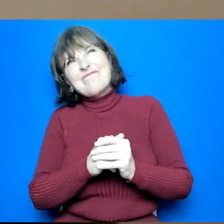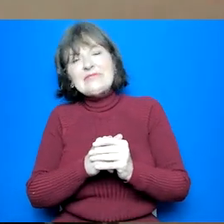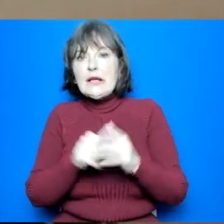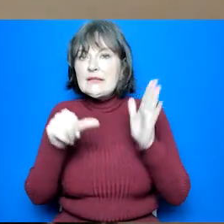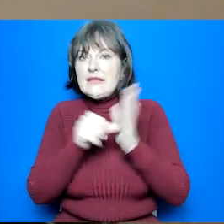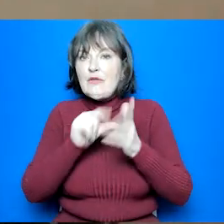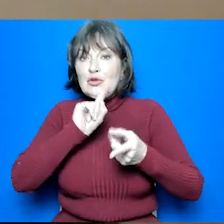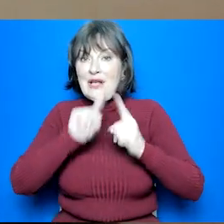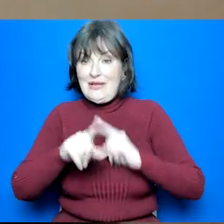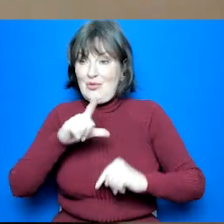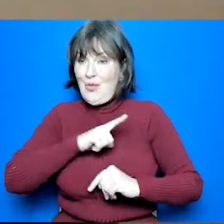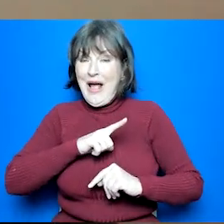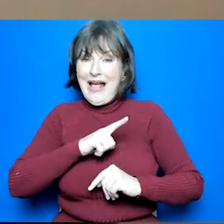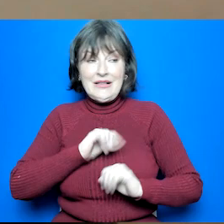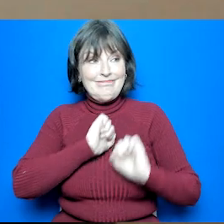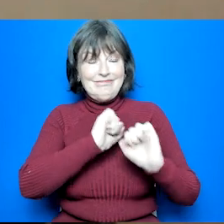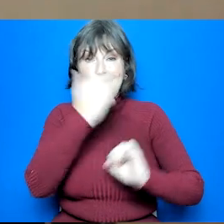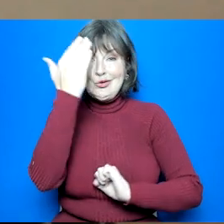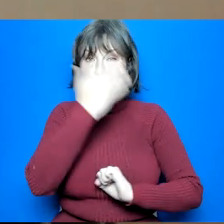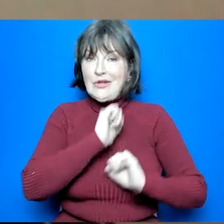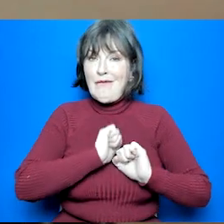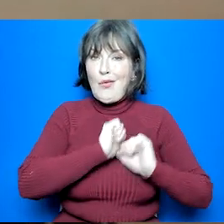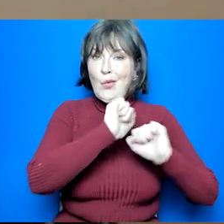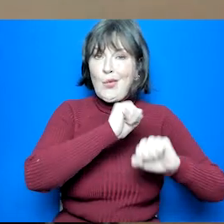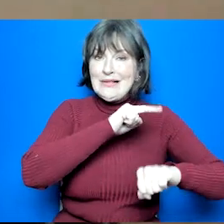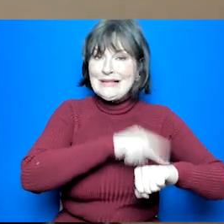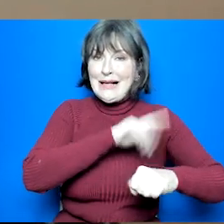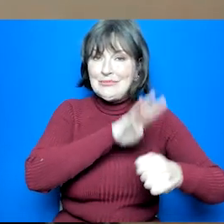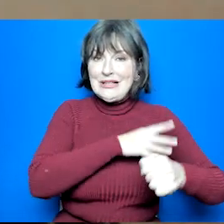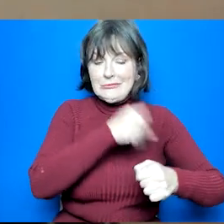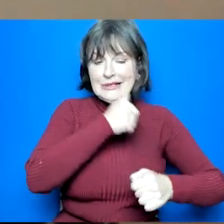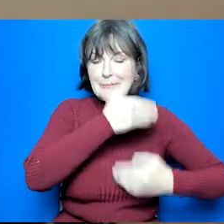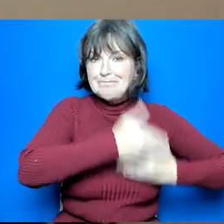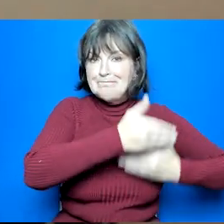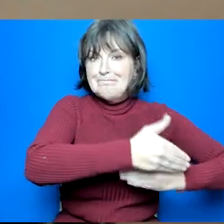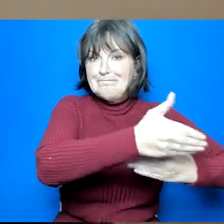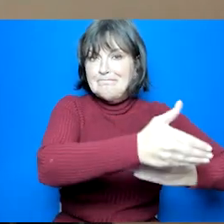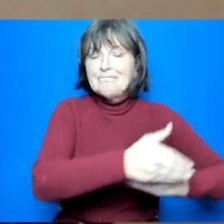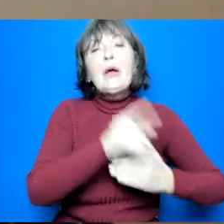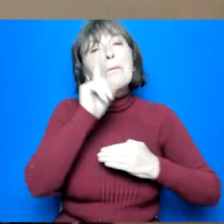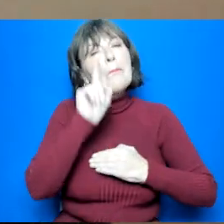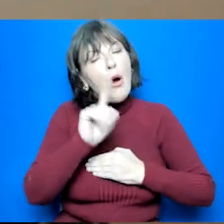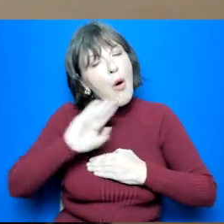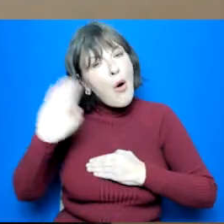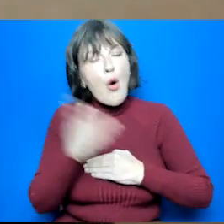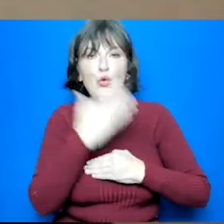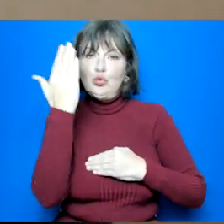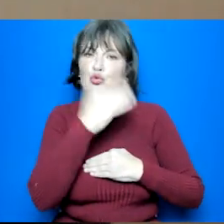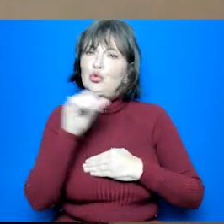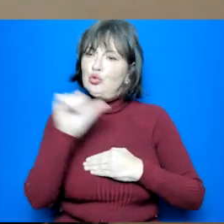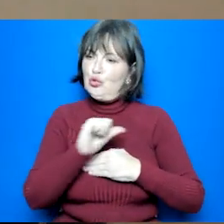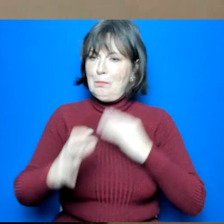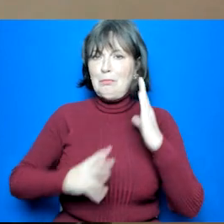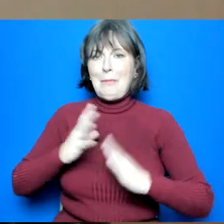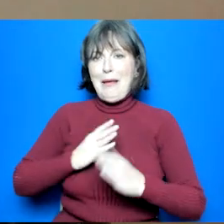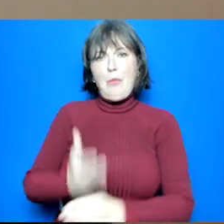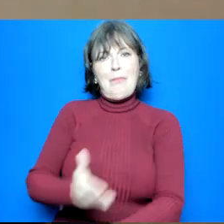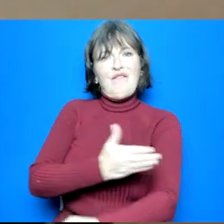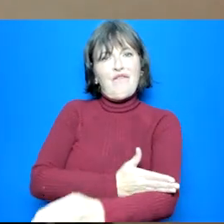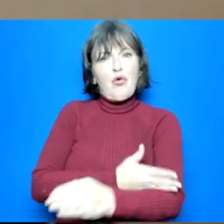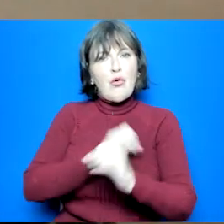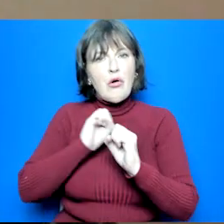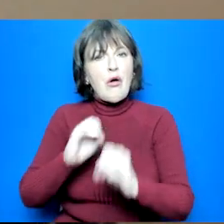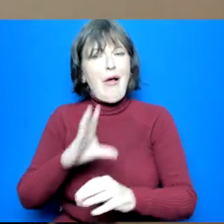frame and the schools should make sure that you're provided with all the necessary information regarding course choice, the